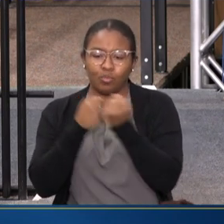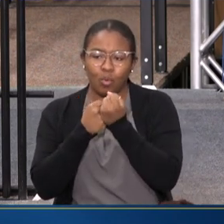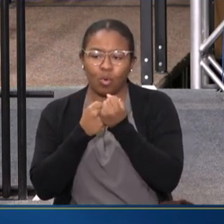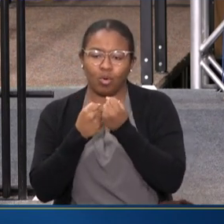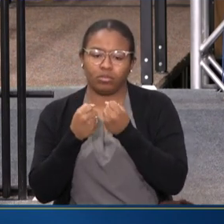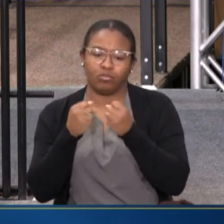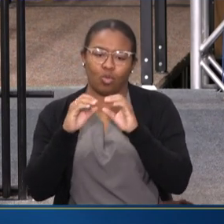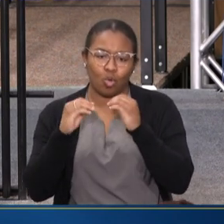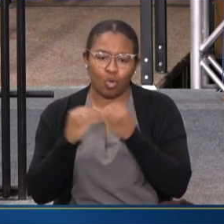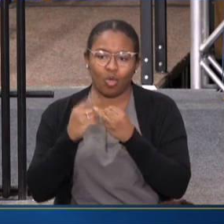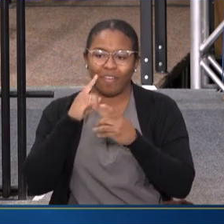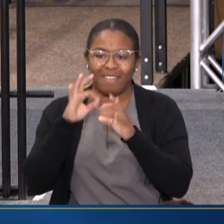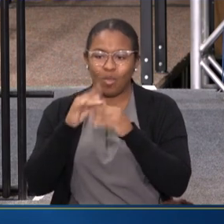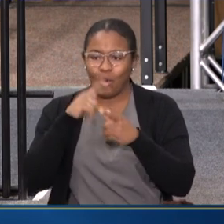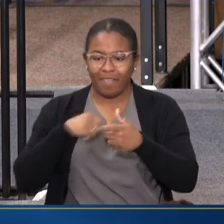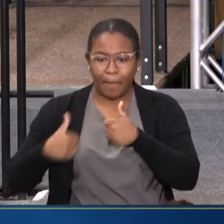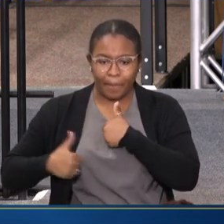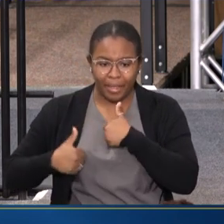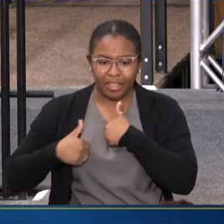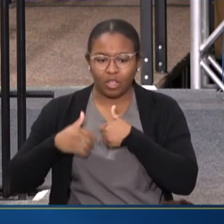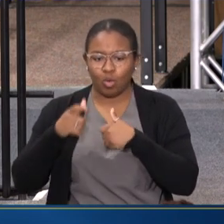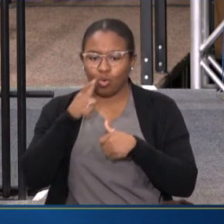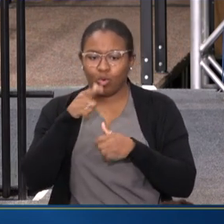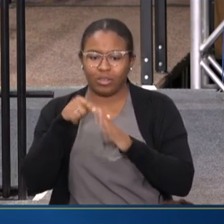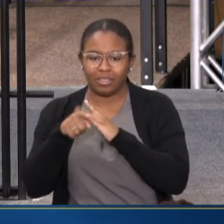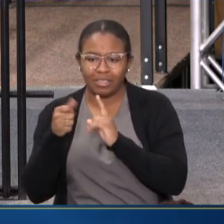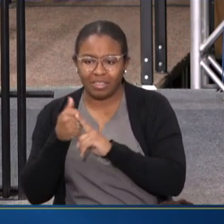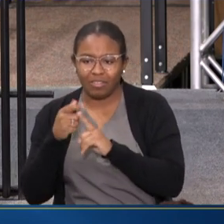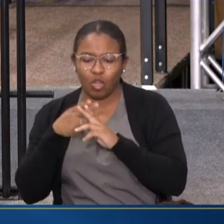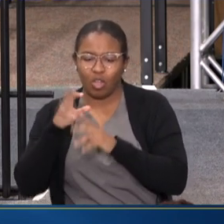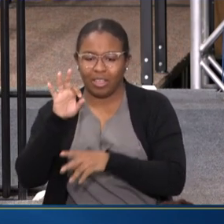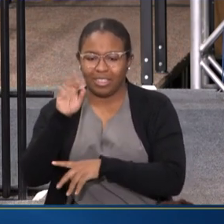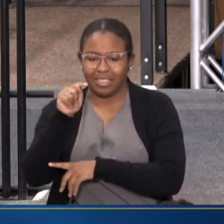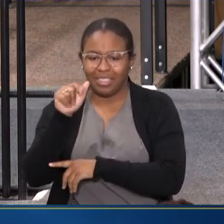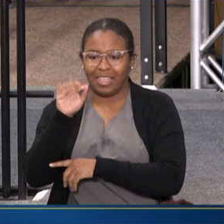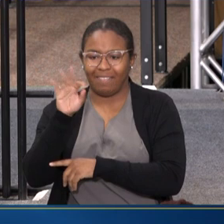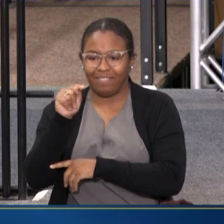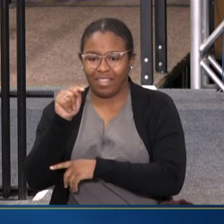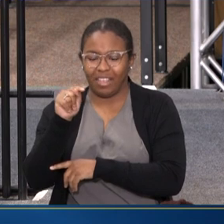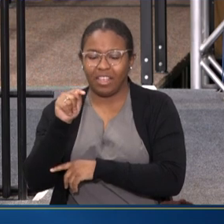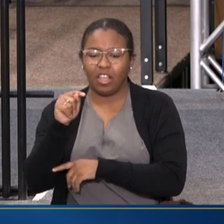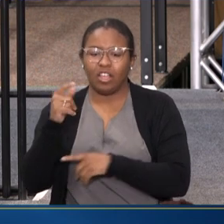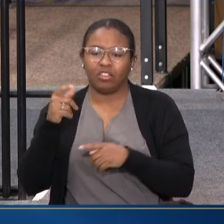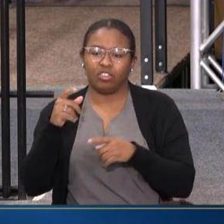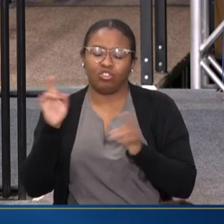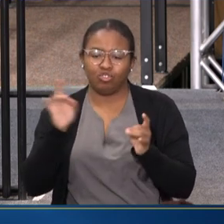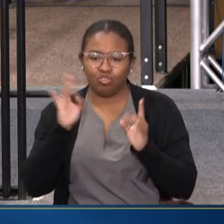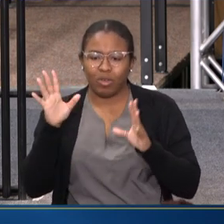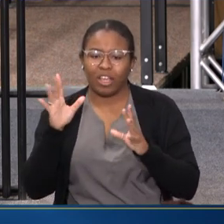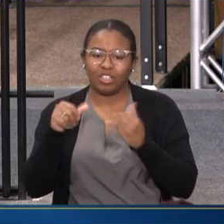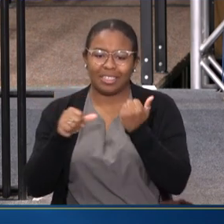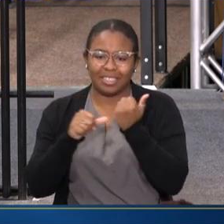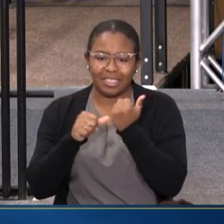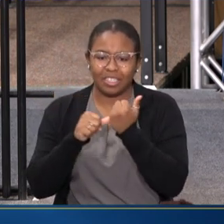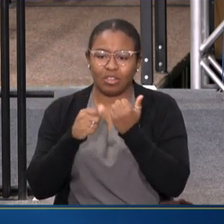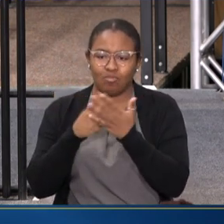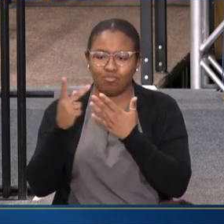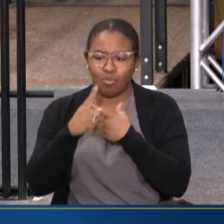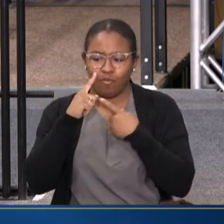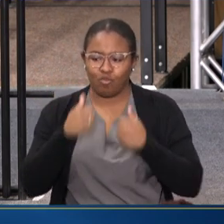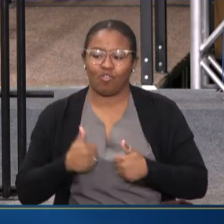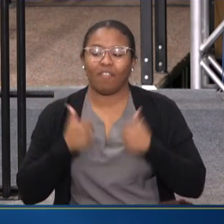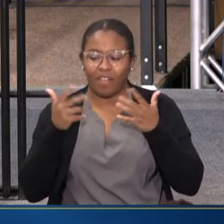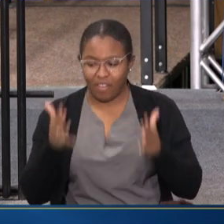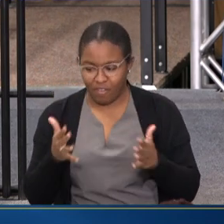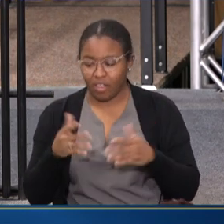FAMILIES OF MILITARY MEMBERS WHO HAVE LOST THEIR LIVES CALLED TAPS, THE TRAGEDY ASSISTANCE PROGRAM FOR SURVIVORS, I HAVE BEEN ABLE